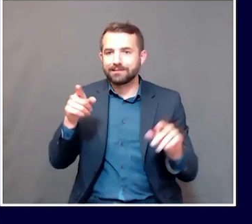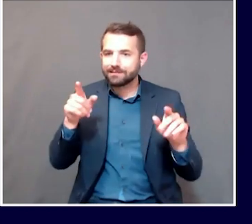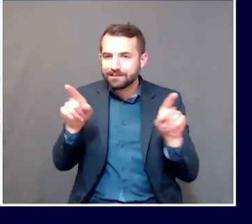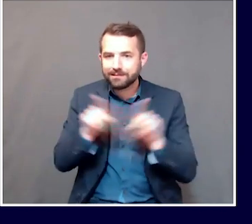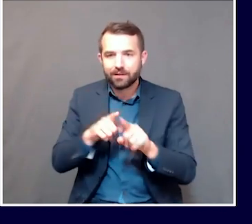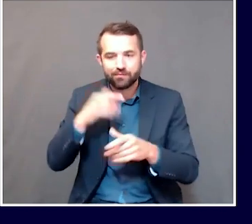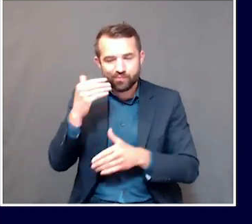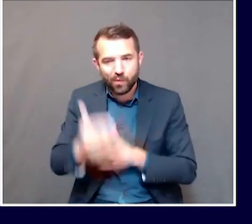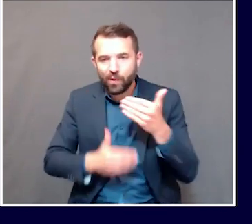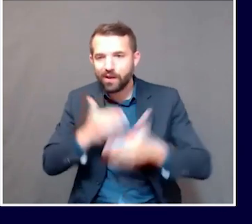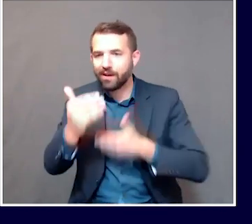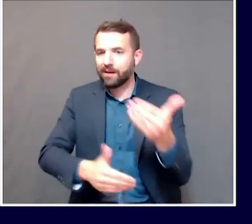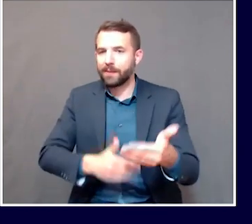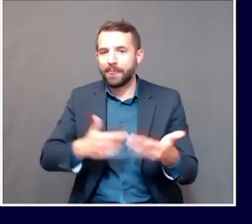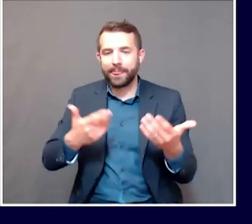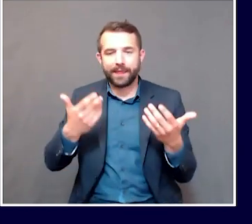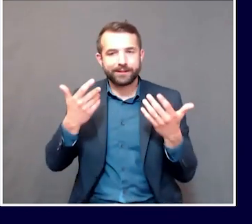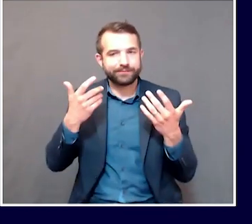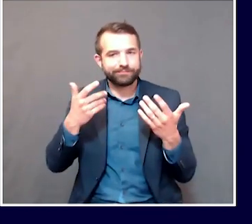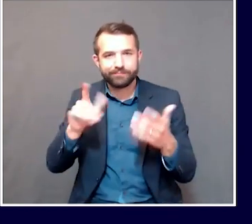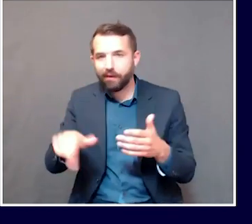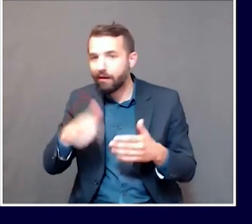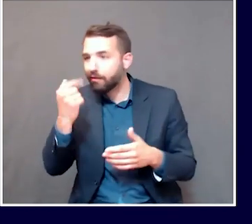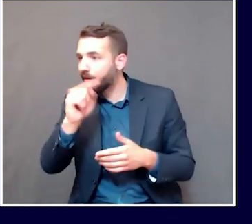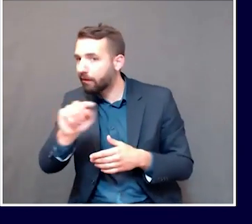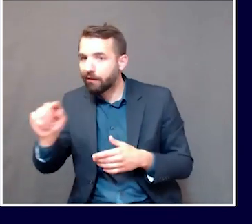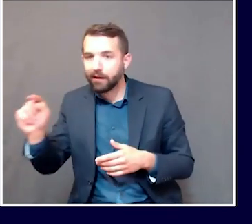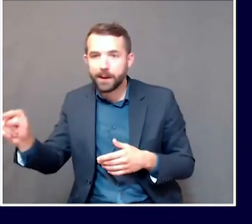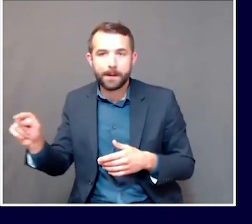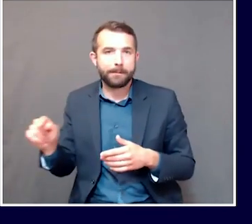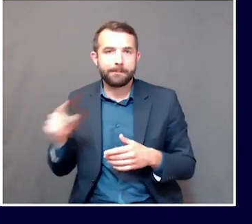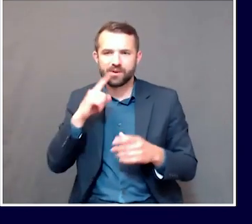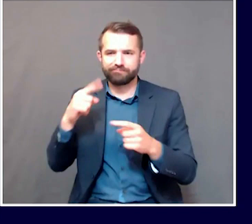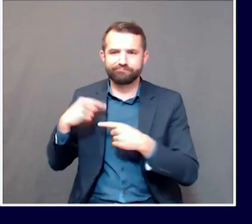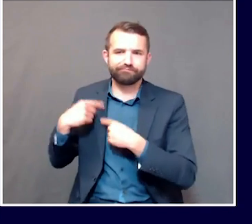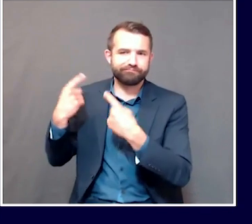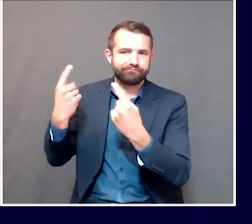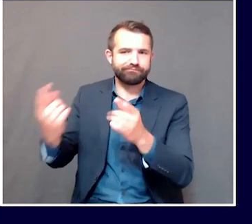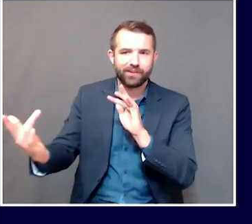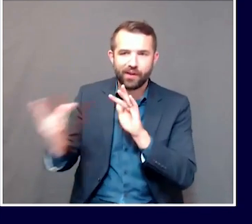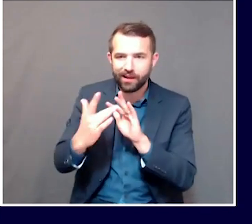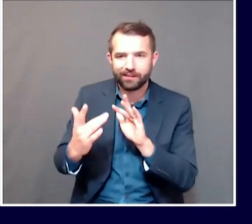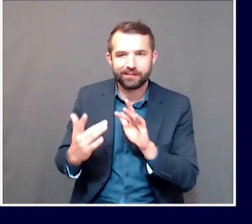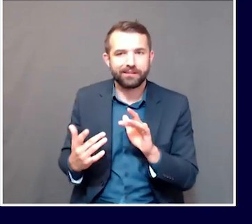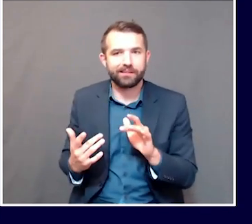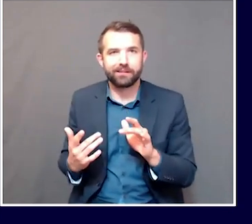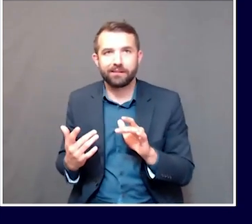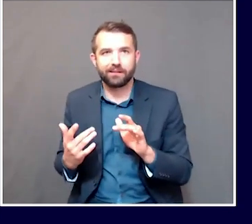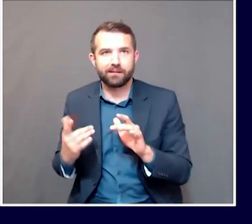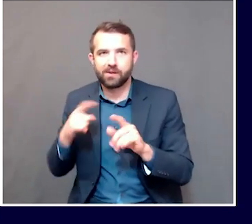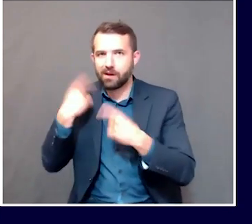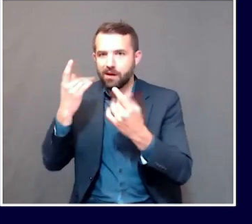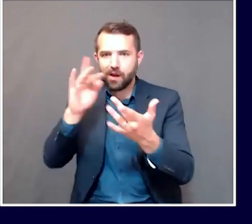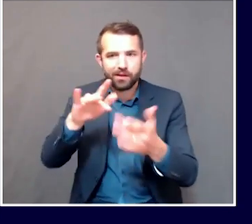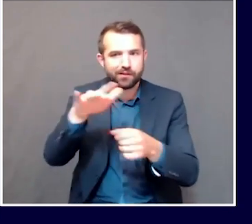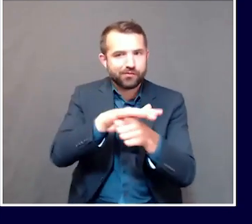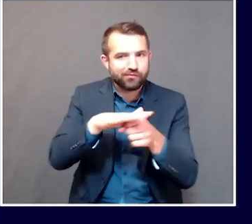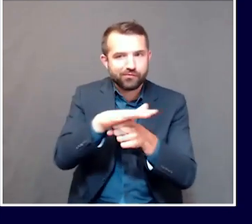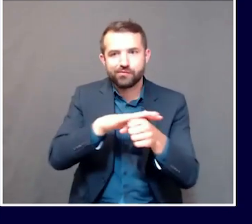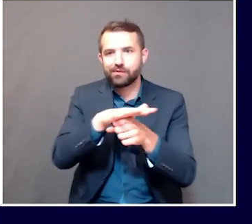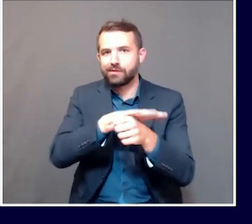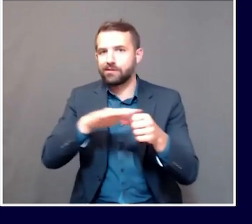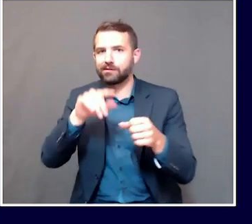that facilities across the state have followed since we began our activation, which is to make a request with their County Emergency